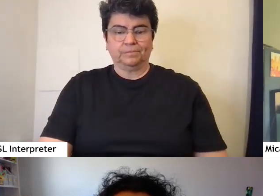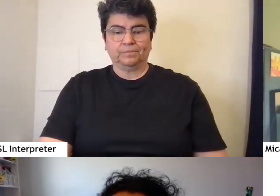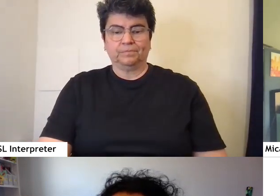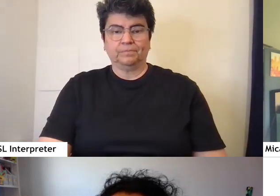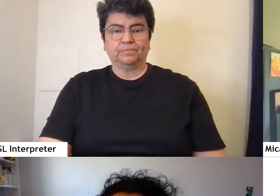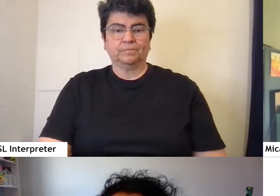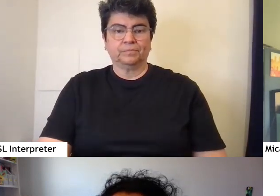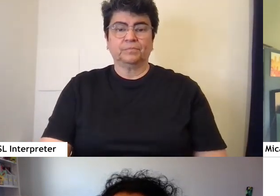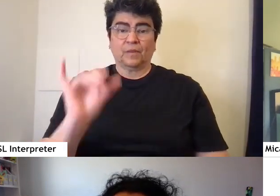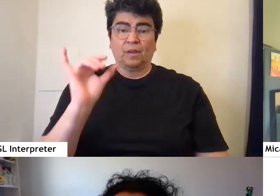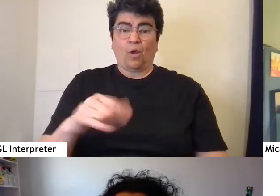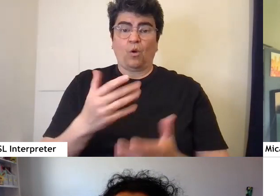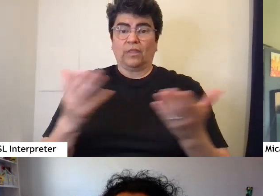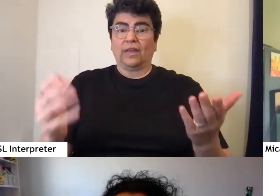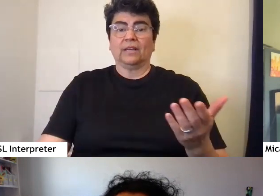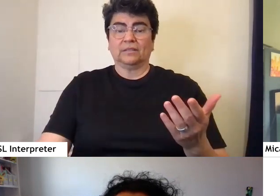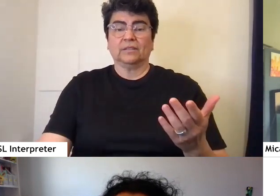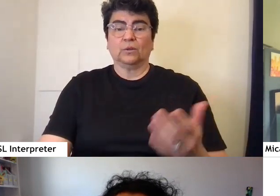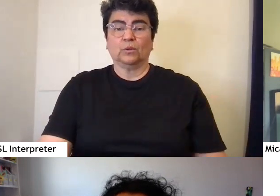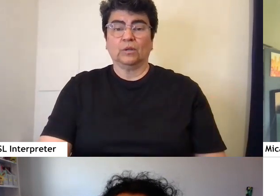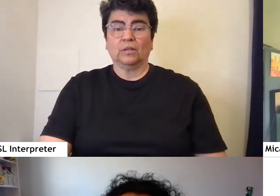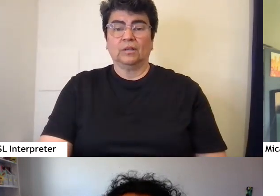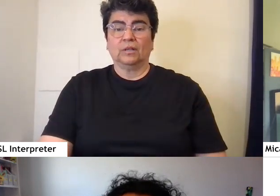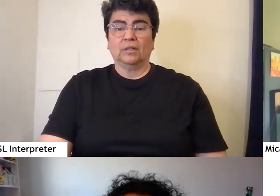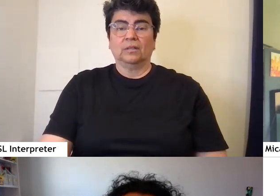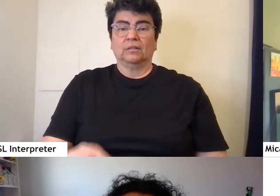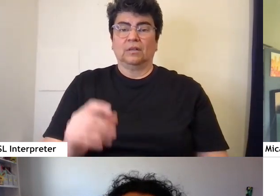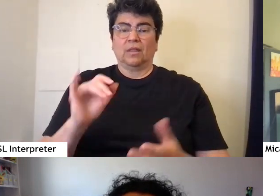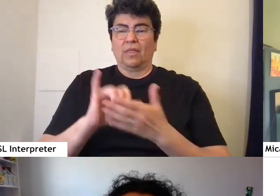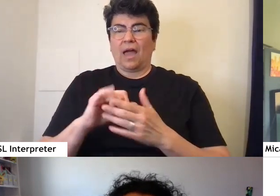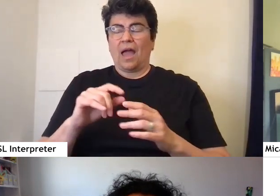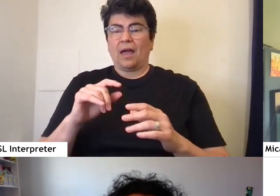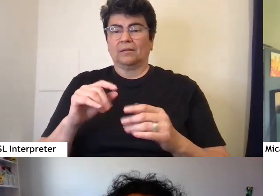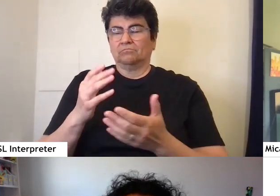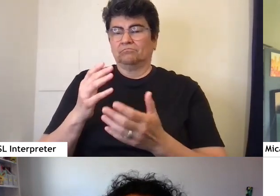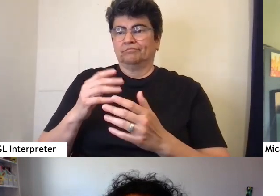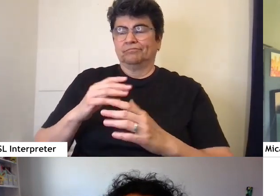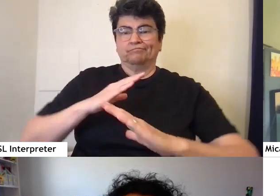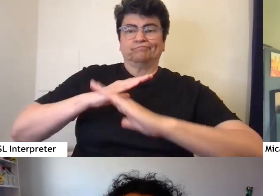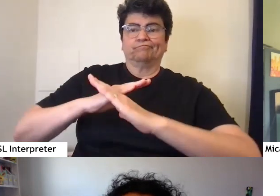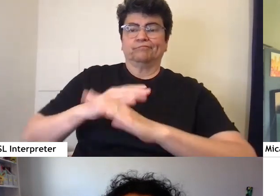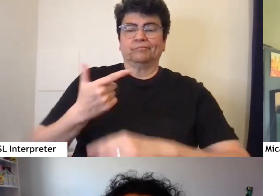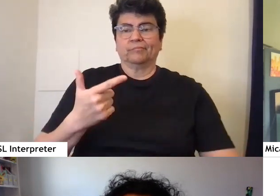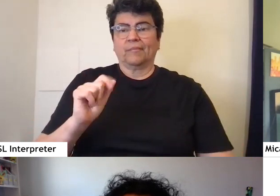So those things result in keeping out a lot of disabled creators.